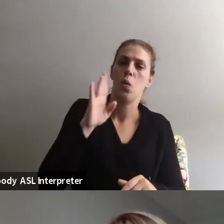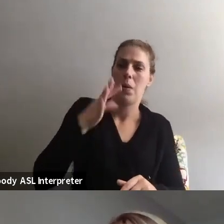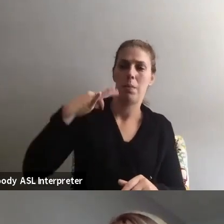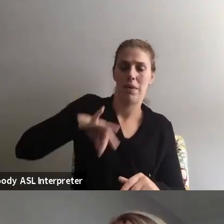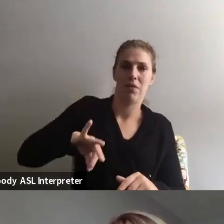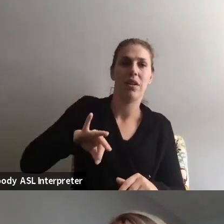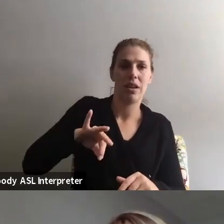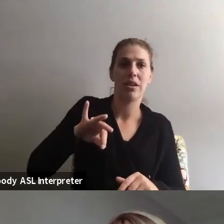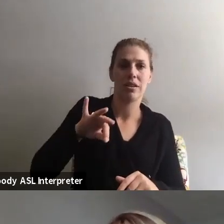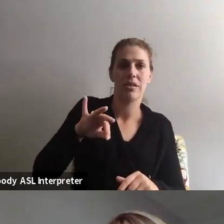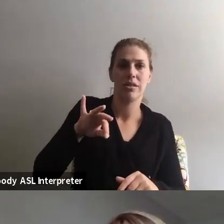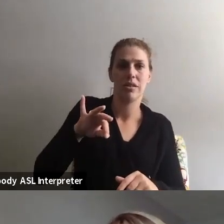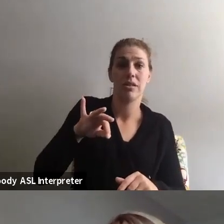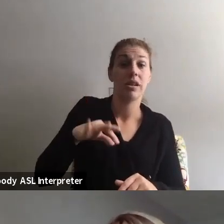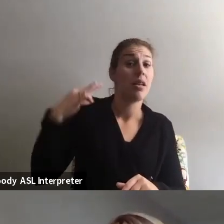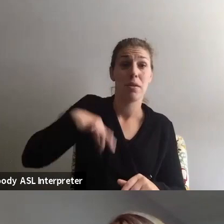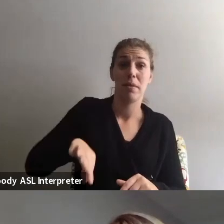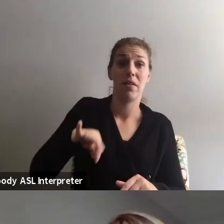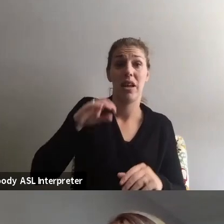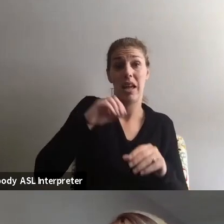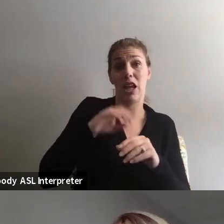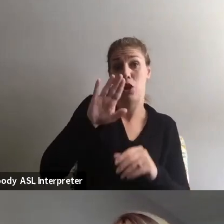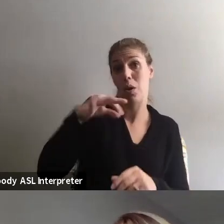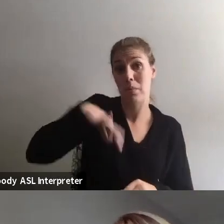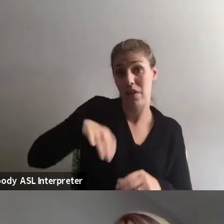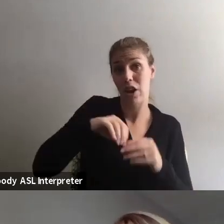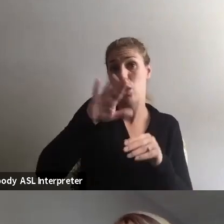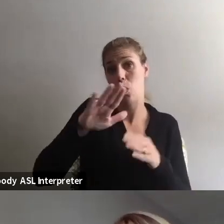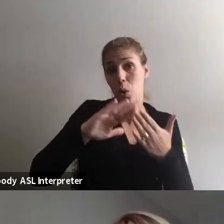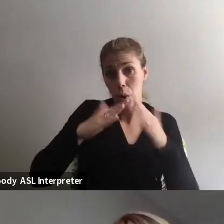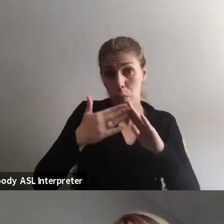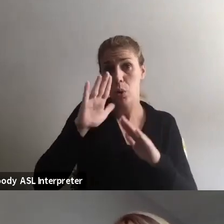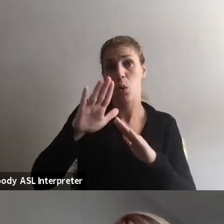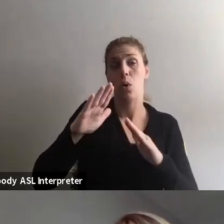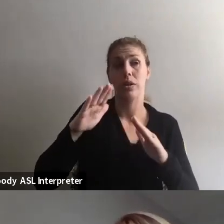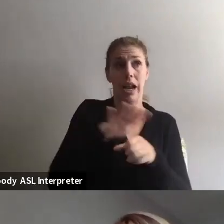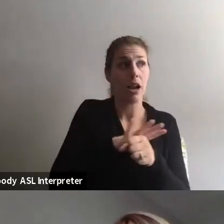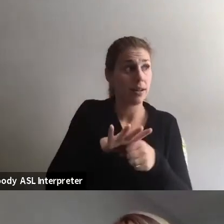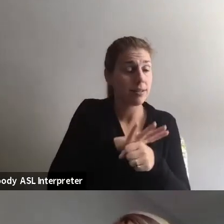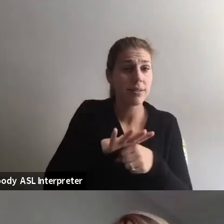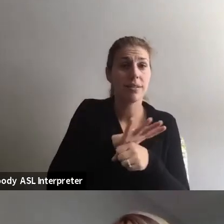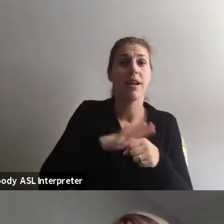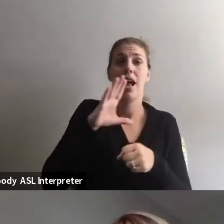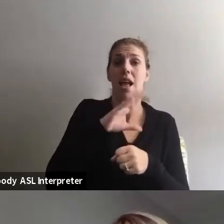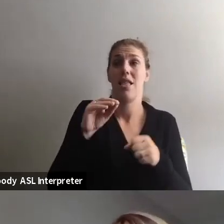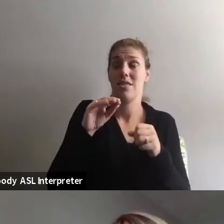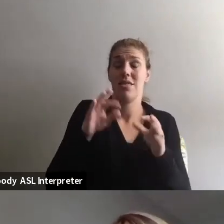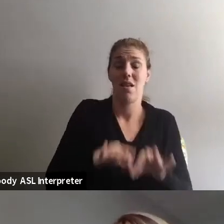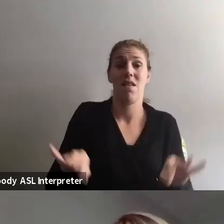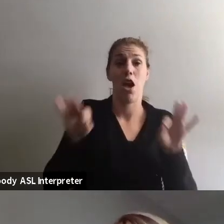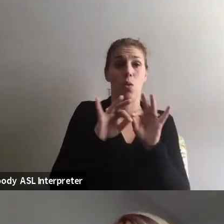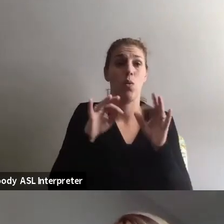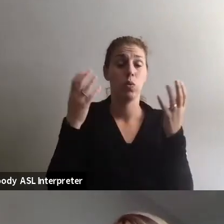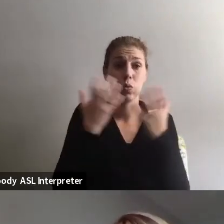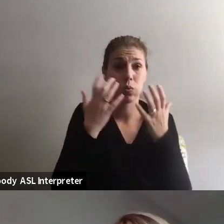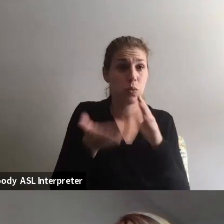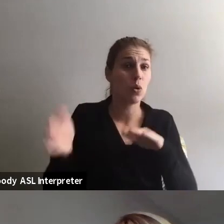and, and, and the benefit in your benefit in your community, your town and, and, and the value of them is just going to